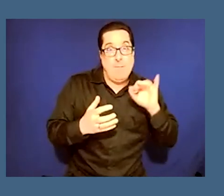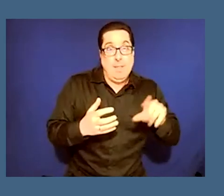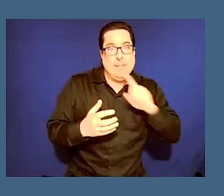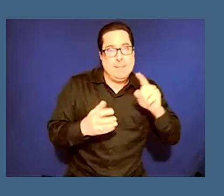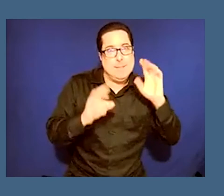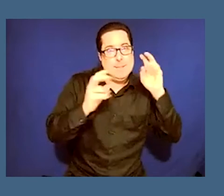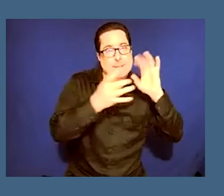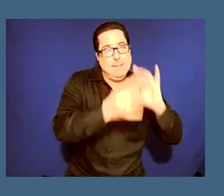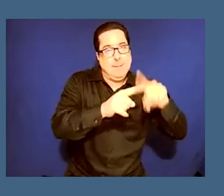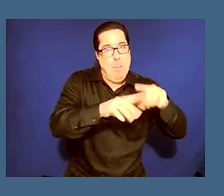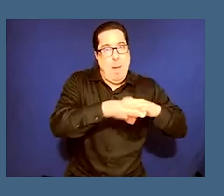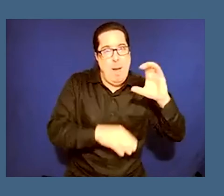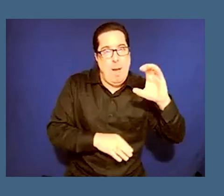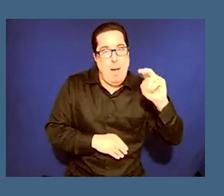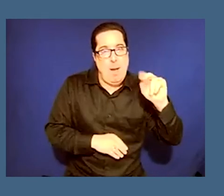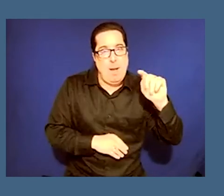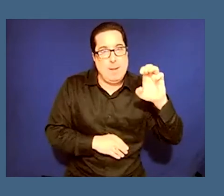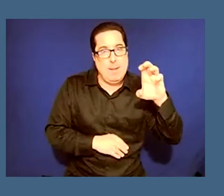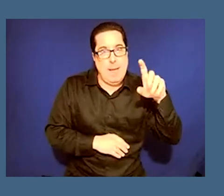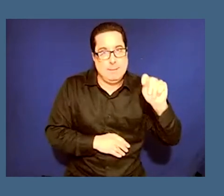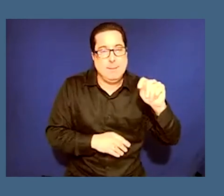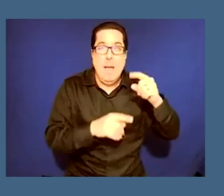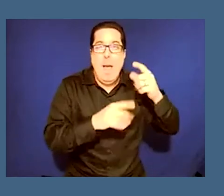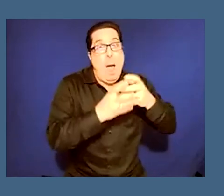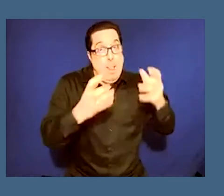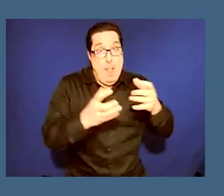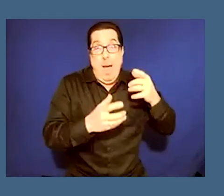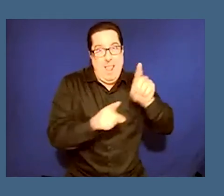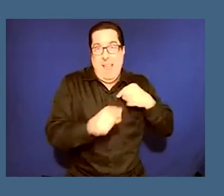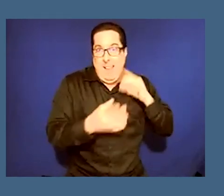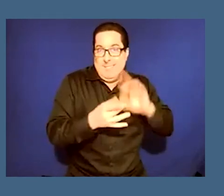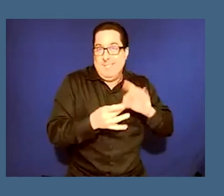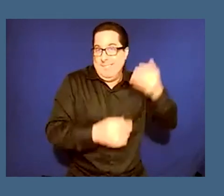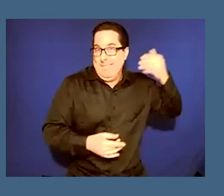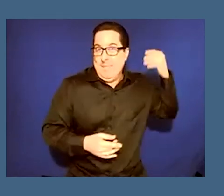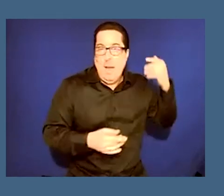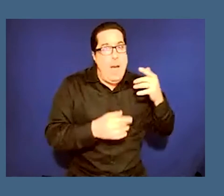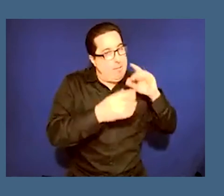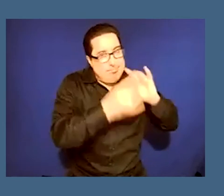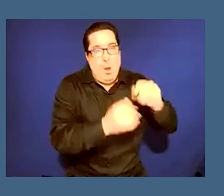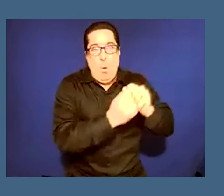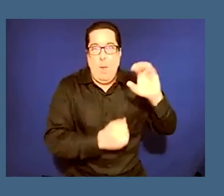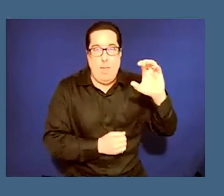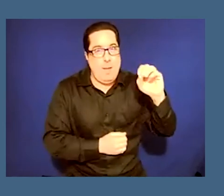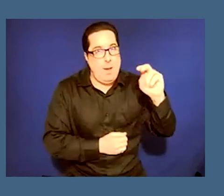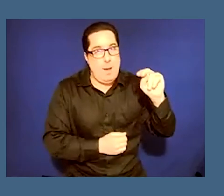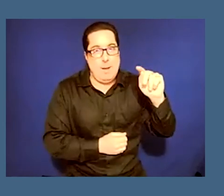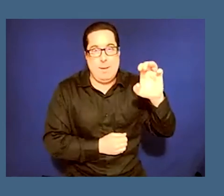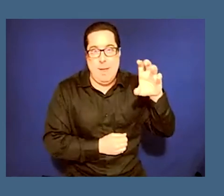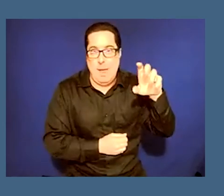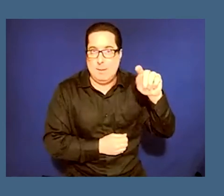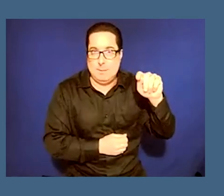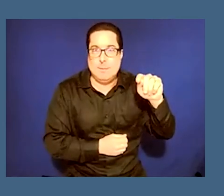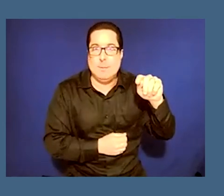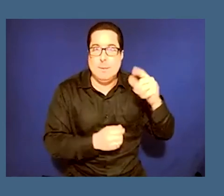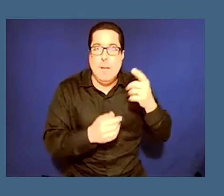back to goes back to context and that we present thing and uh objects materials in um in an